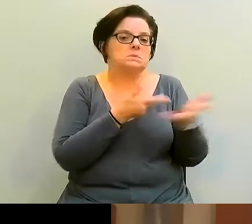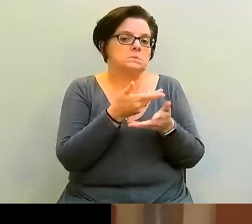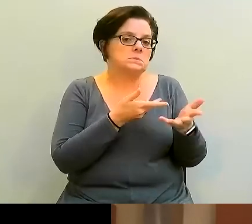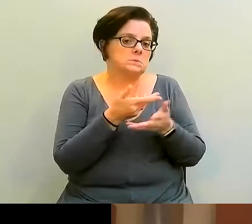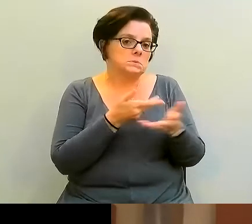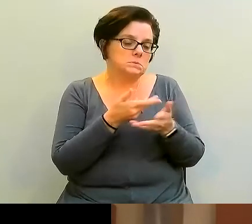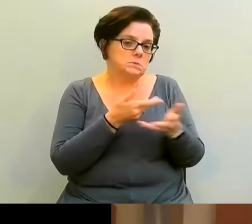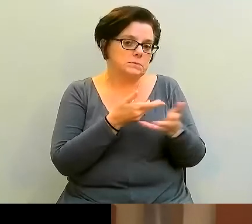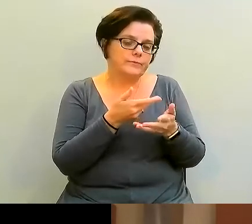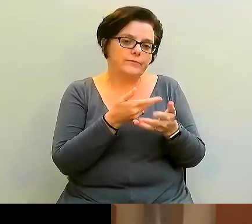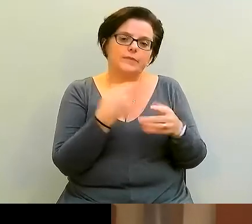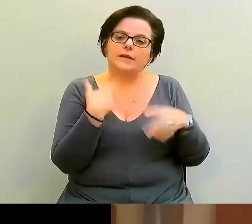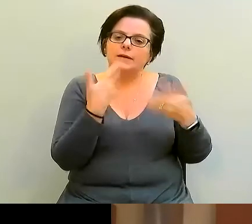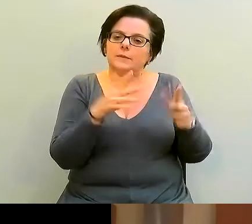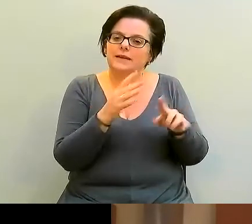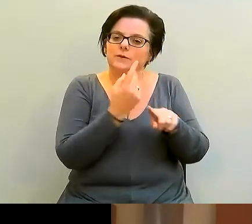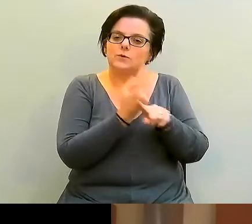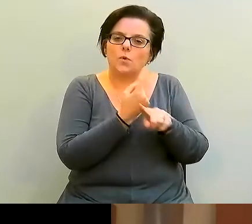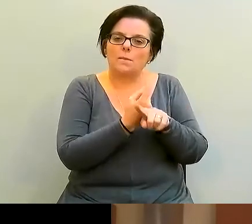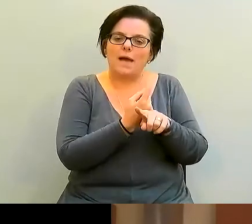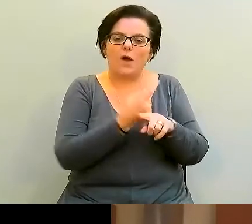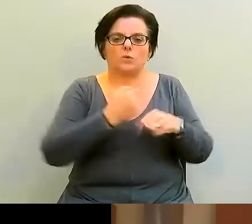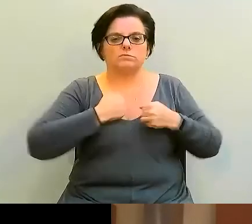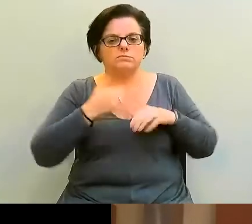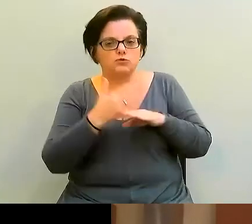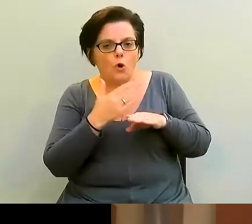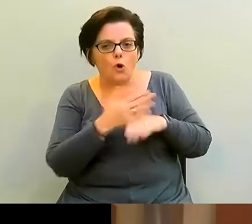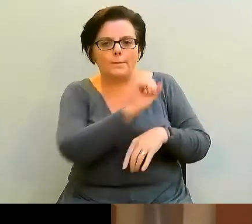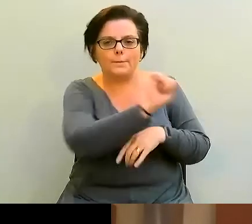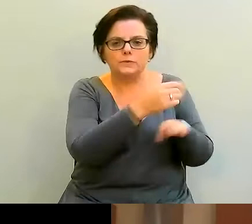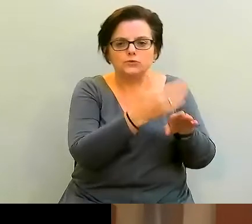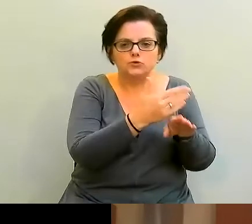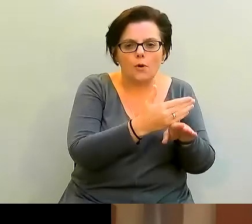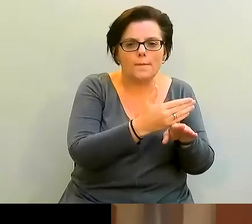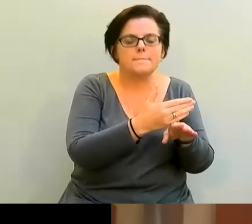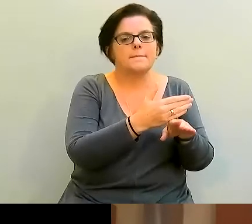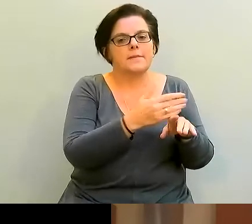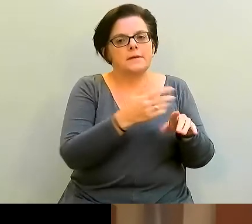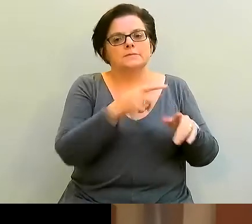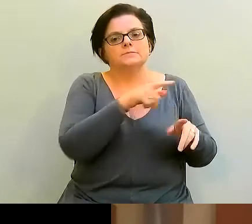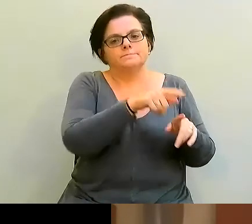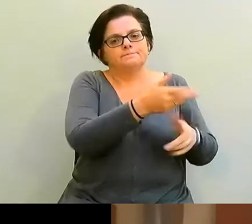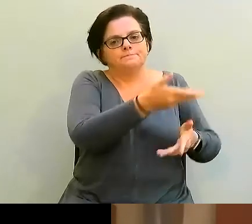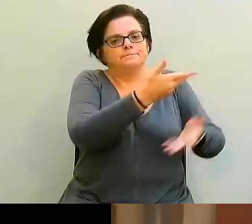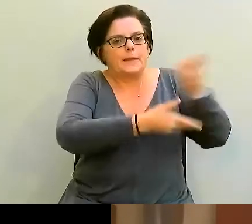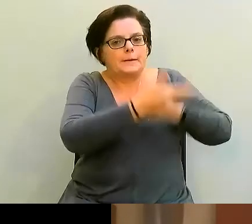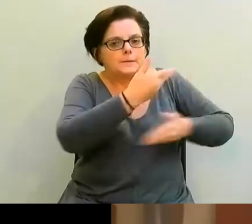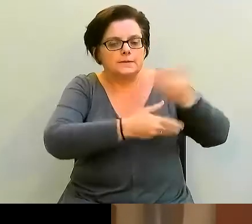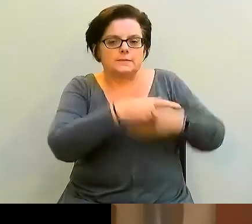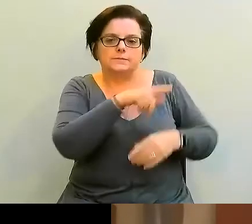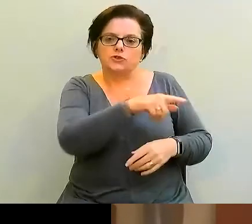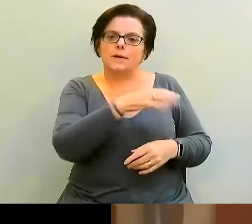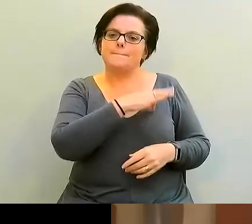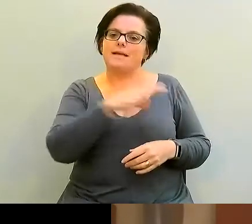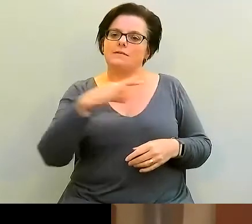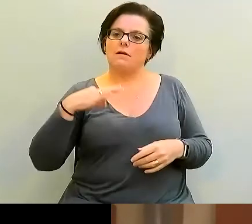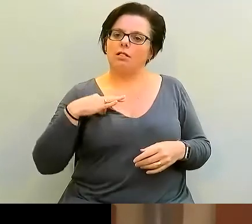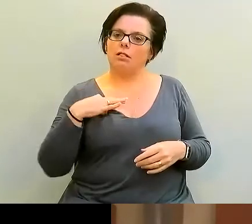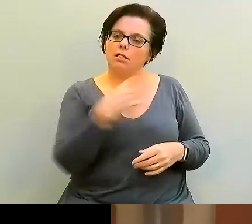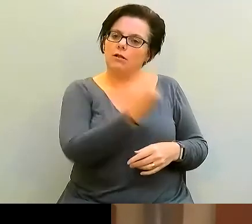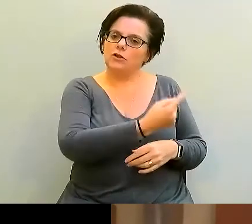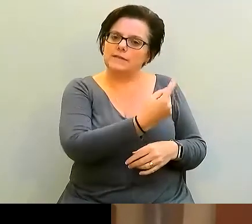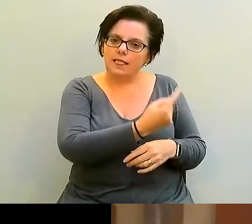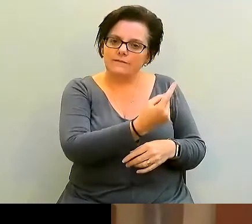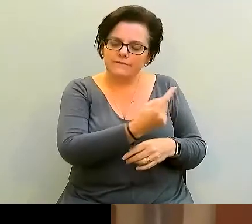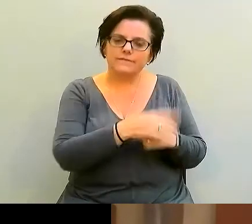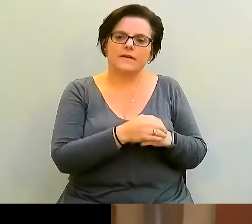we were talking about what each other did. And she explained that she was medical for professional and